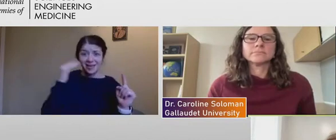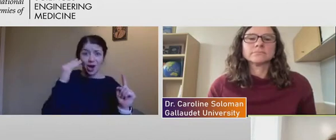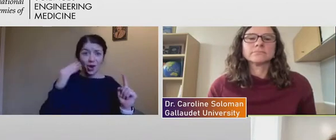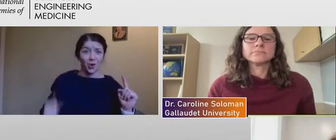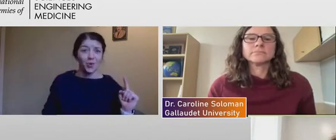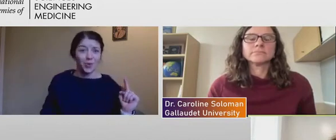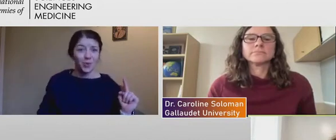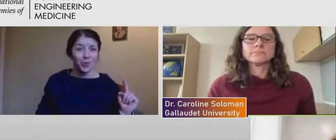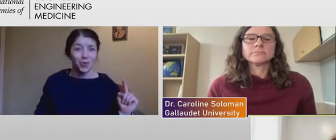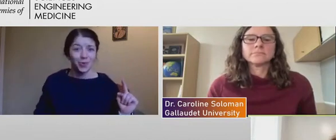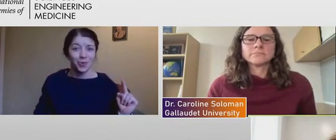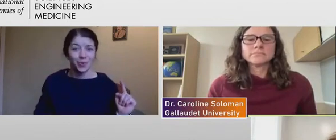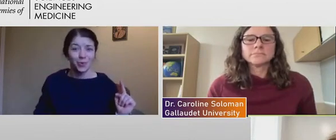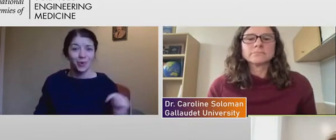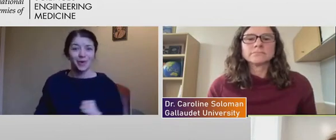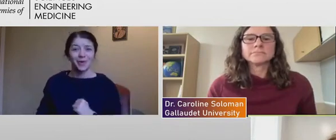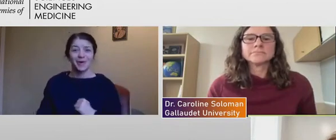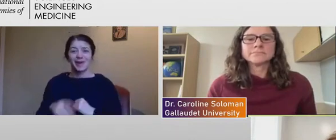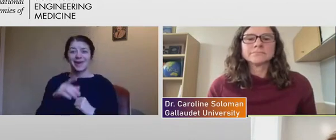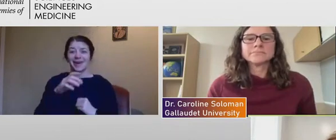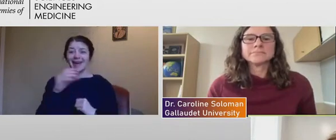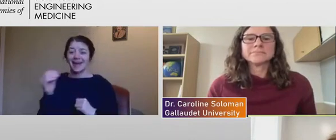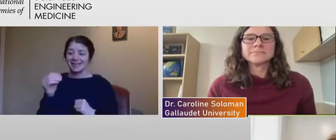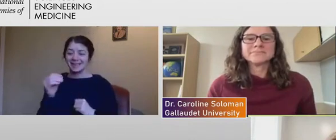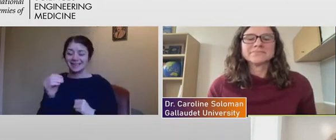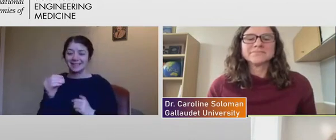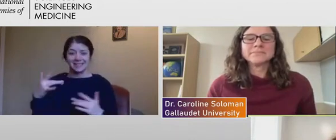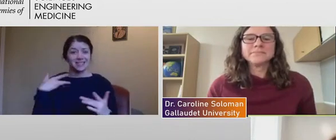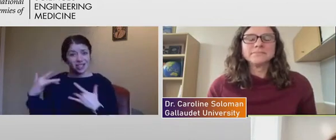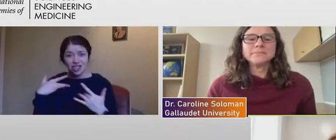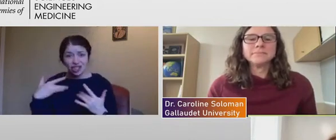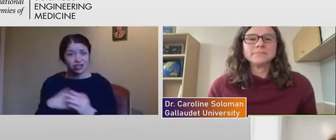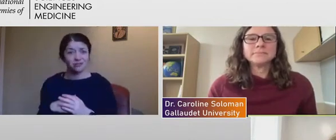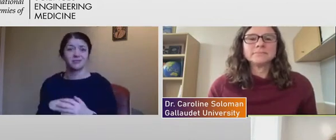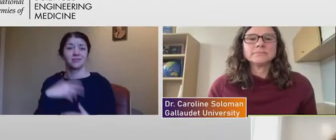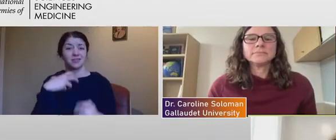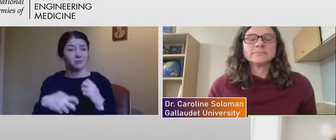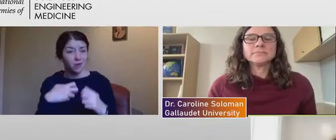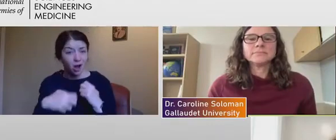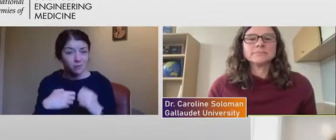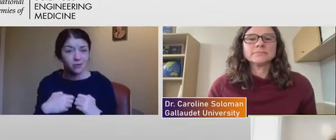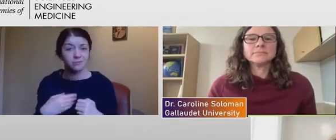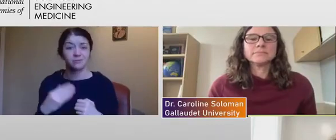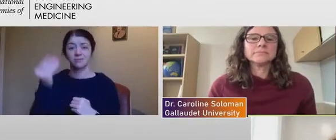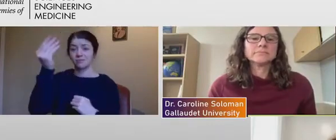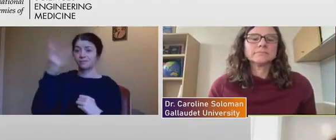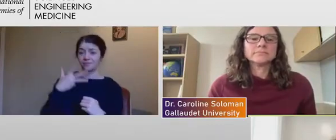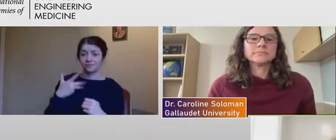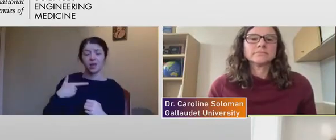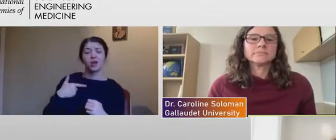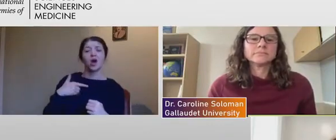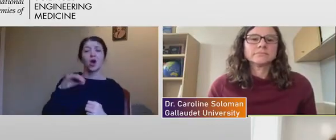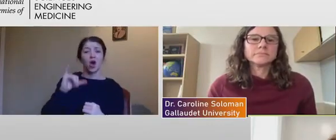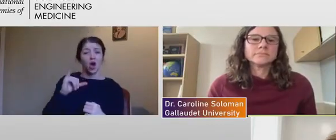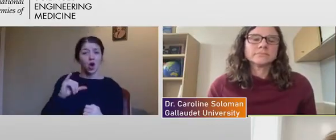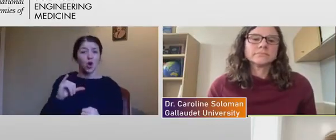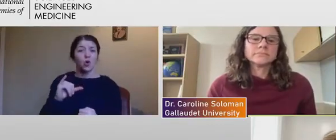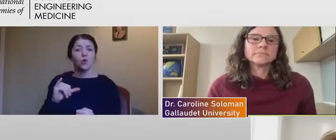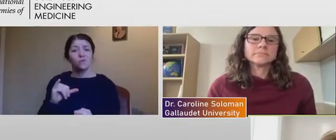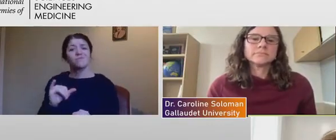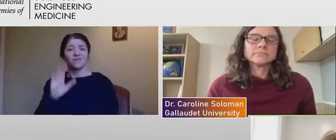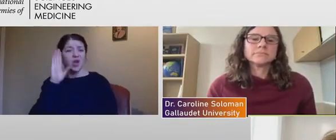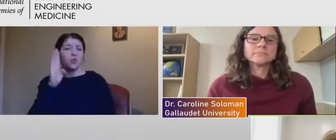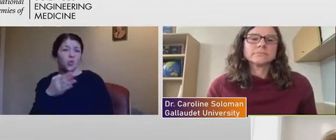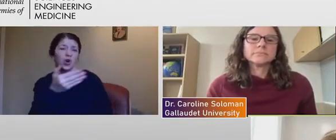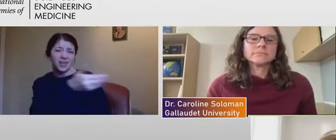Yeah, I think it's, it's a concern. It's an issue. I have been told that I would have been invited to give a talk, but there was concern